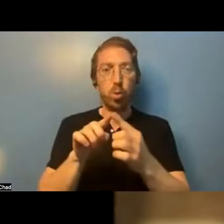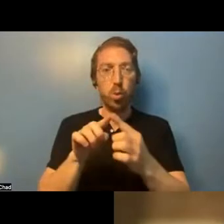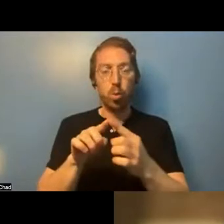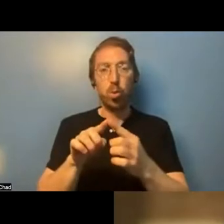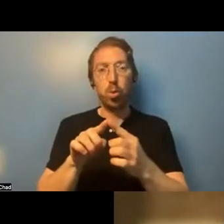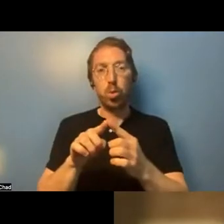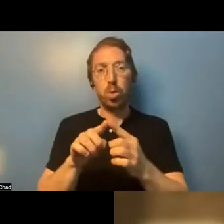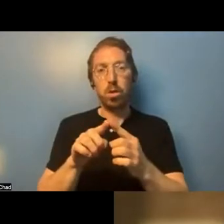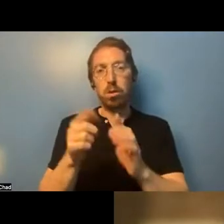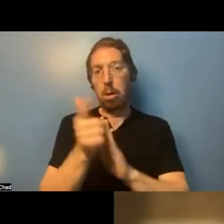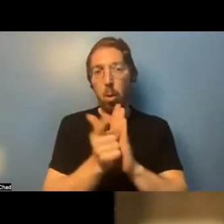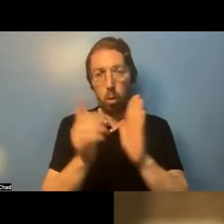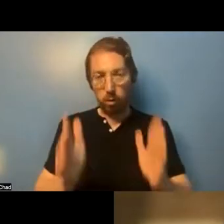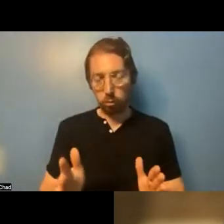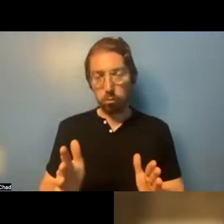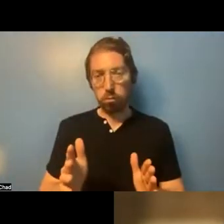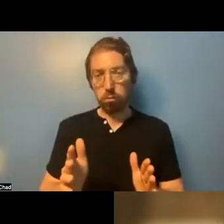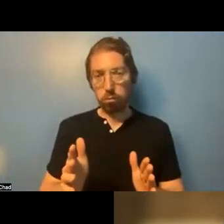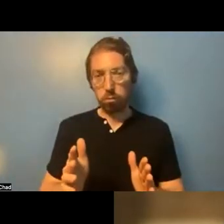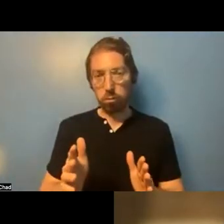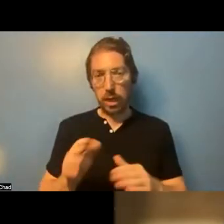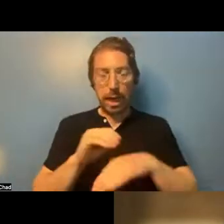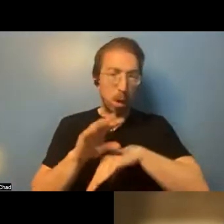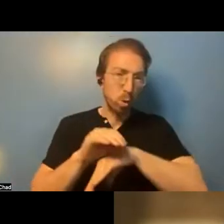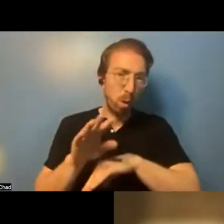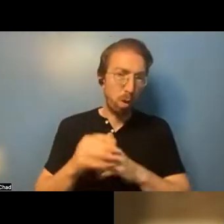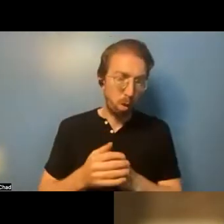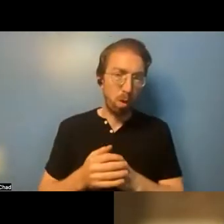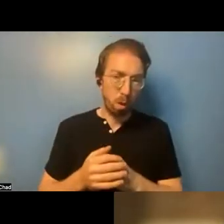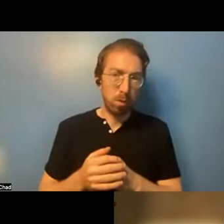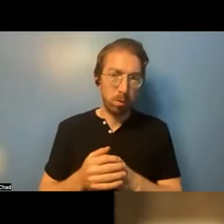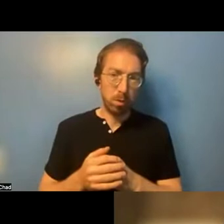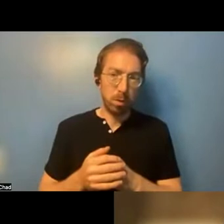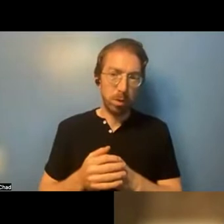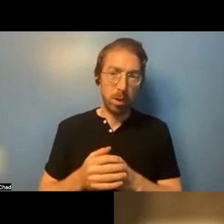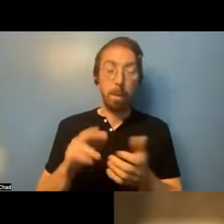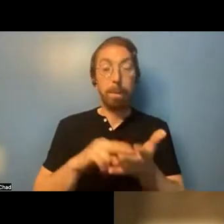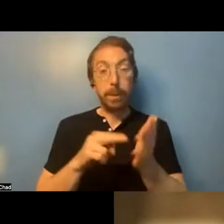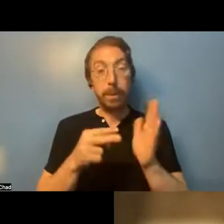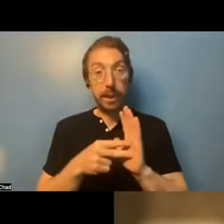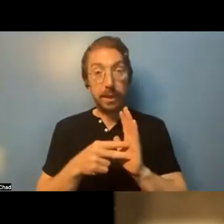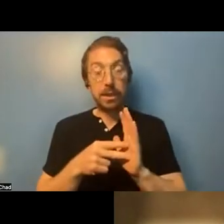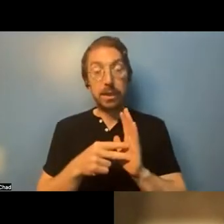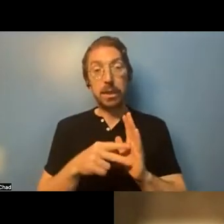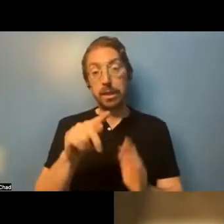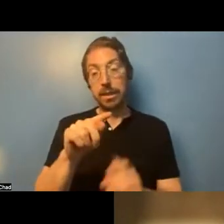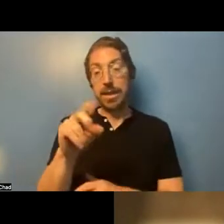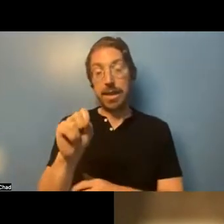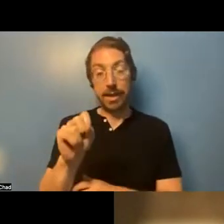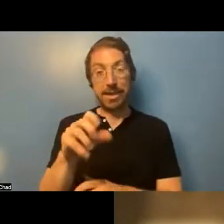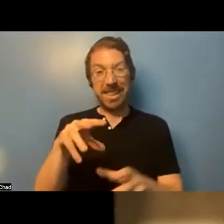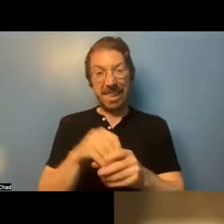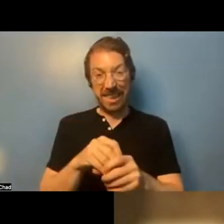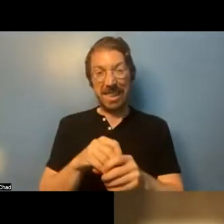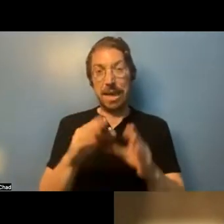implemented, uh, right to counsel. So tenants in housing court facing eviction have the right to